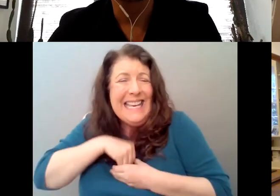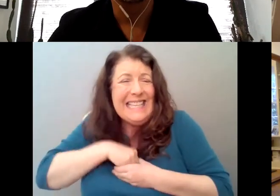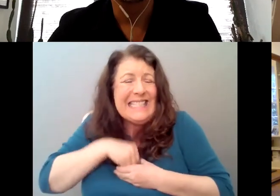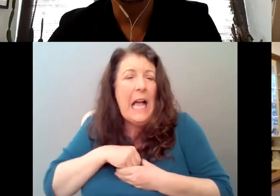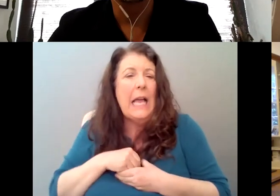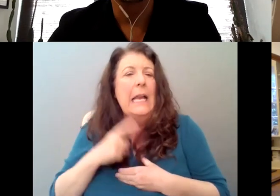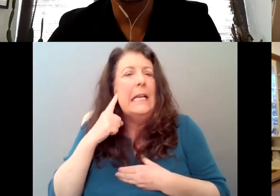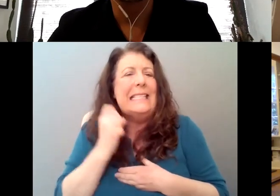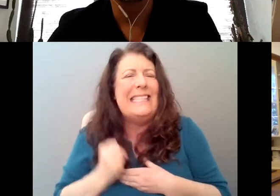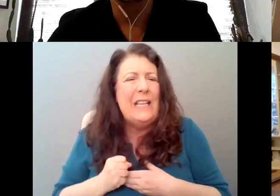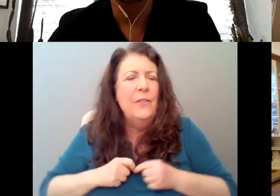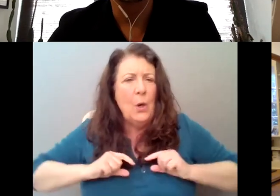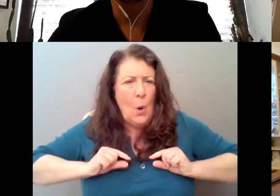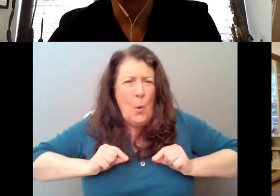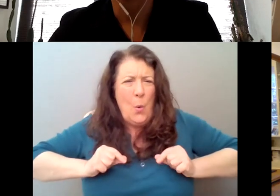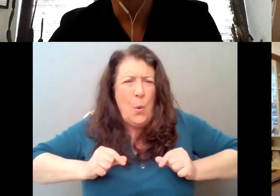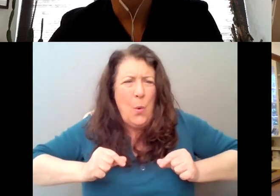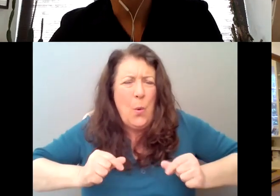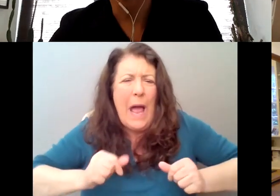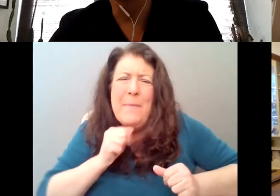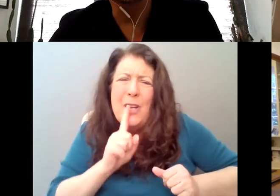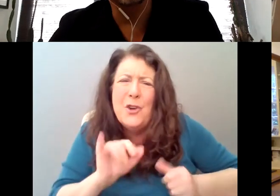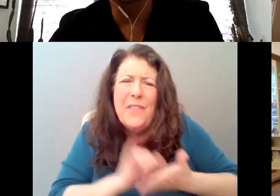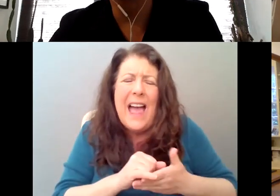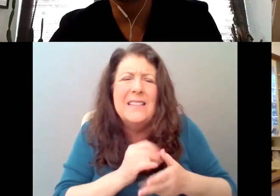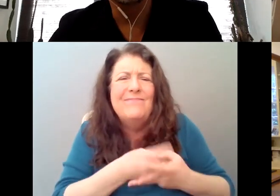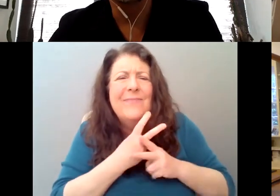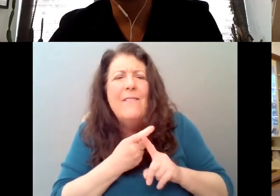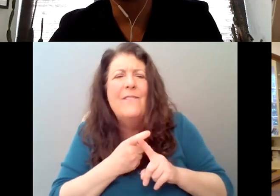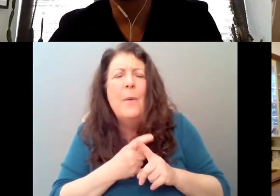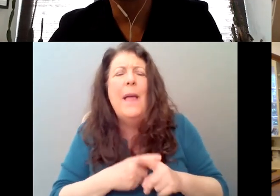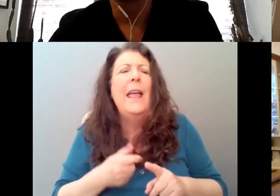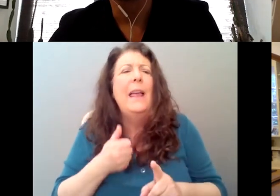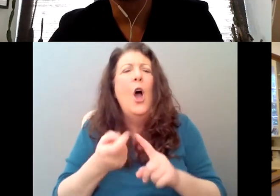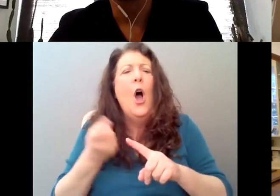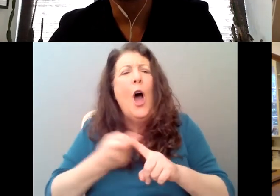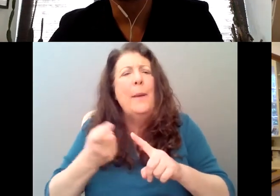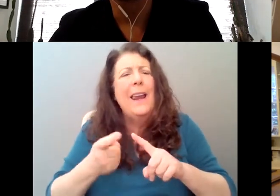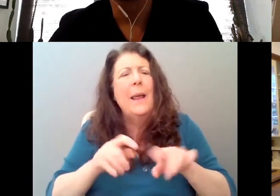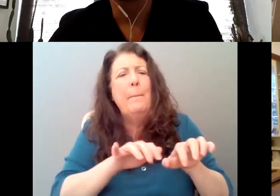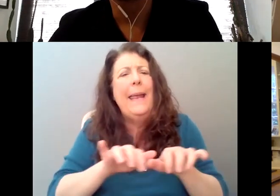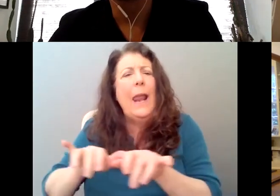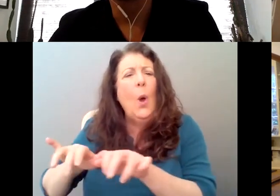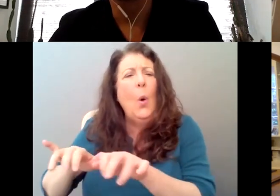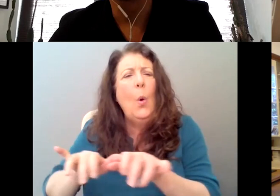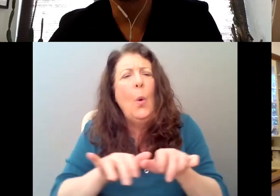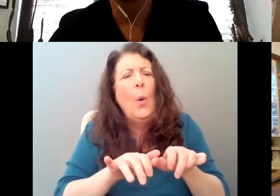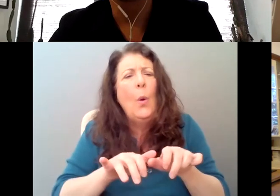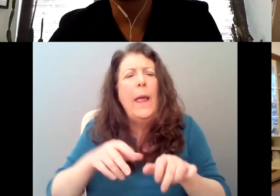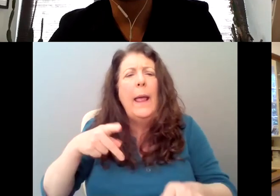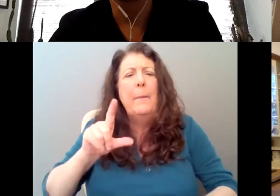has something to do with like a player piano having like rolls of music inside of it or, or something. But the idea that